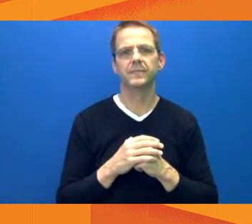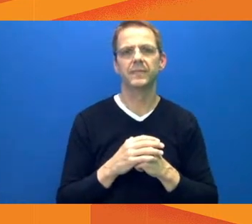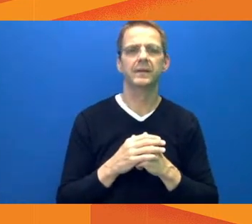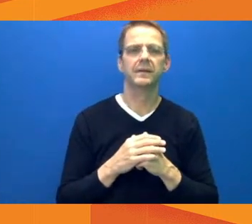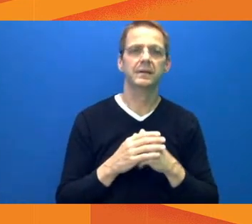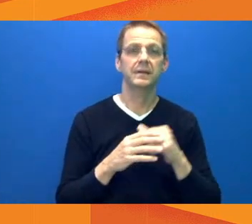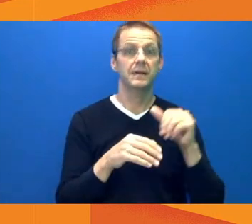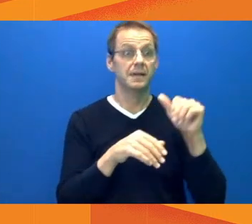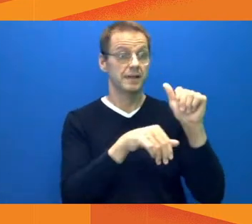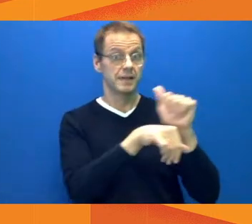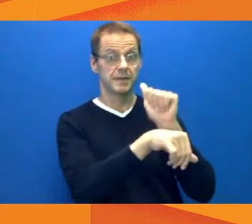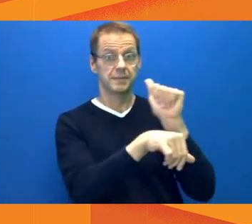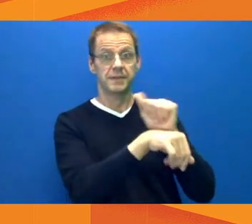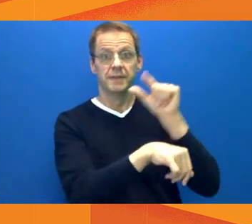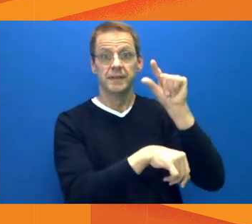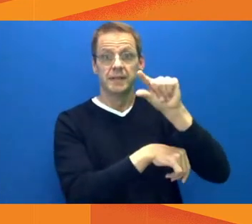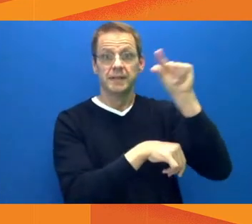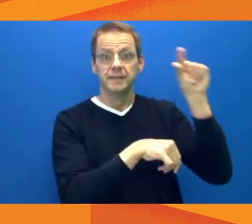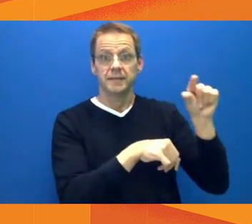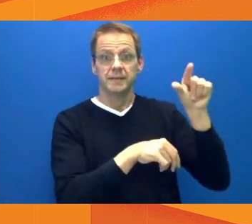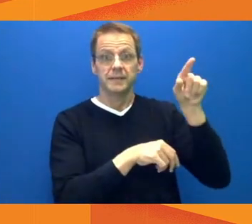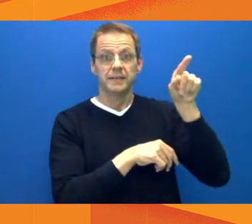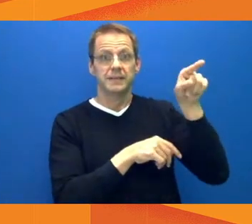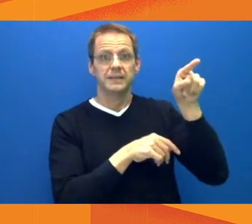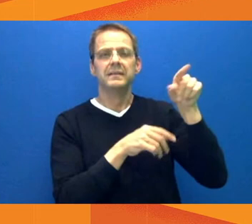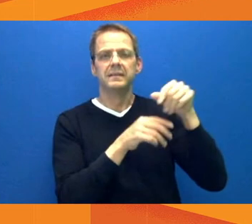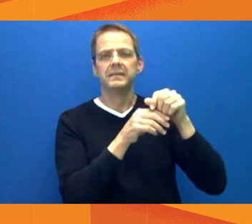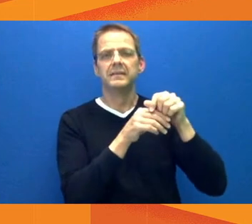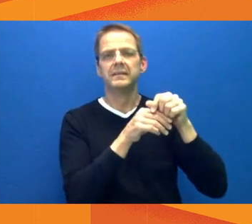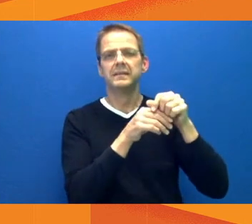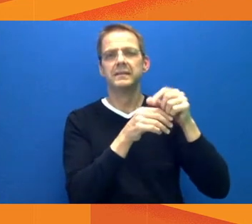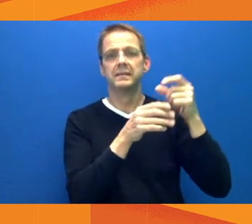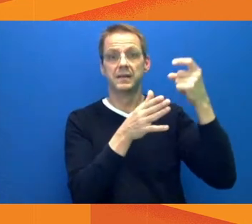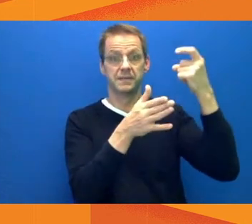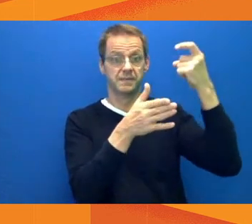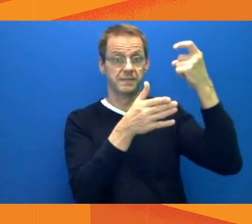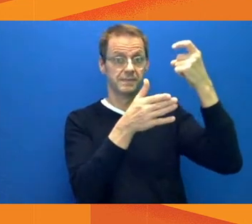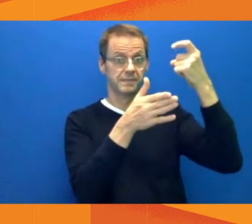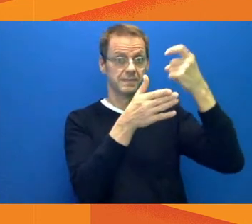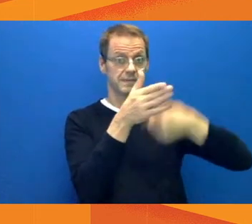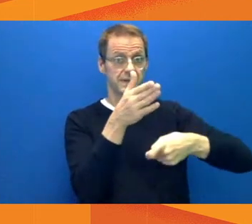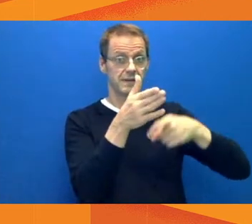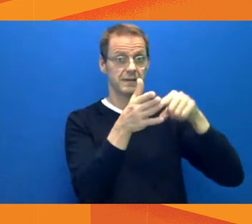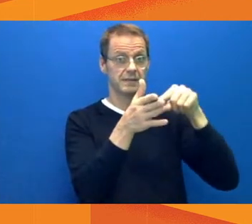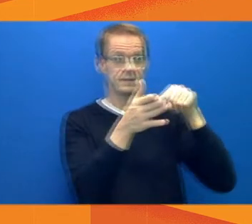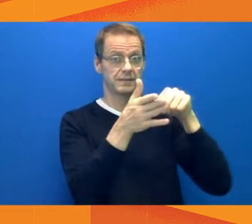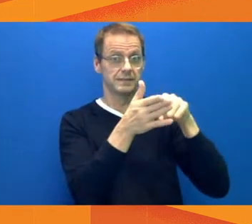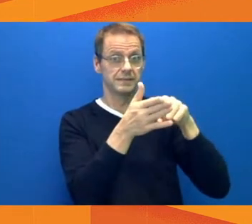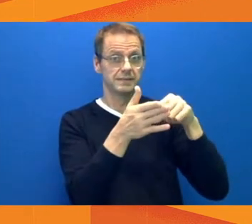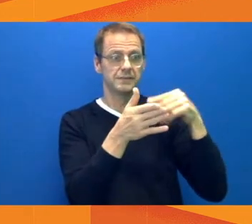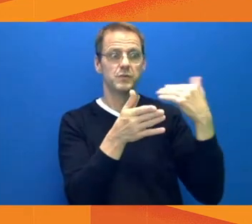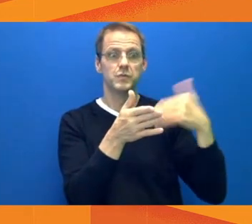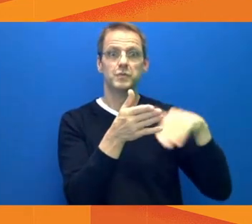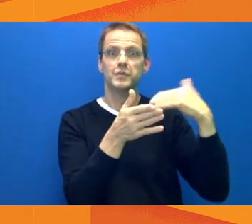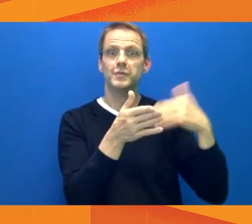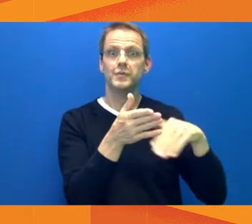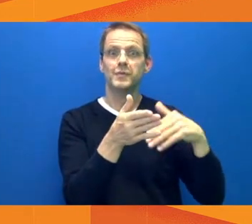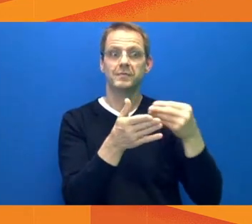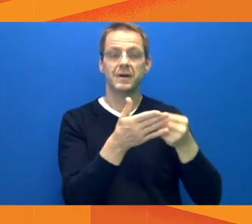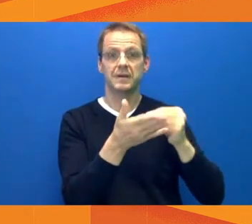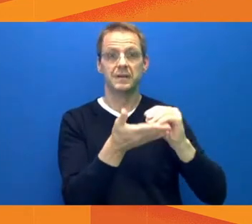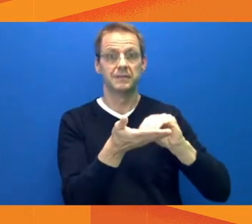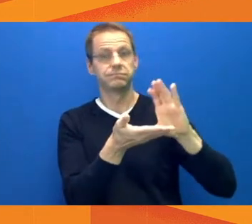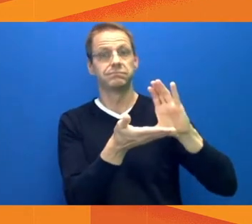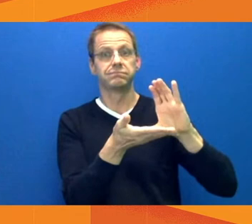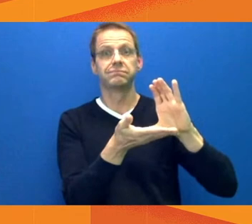noncompliance, especially for a repeat offender. So that's a very specific step. As for the specifics of the teams,